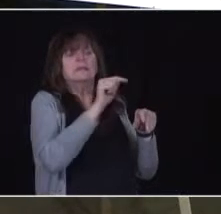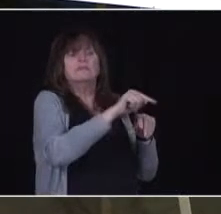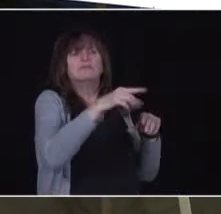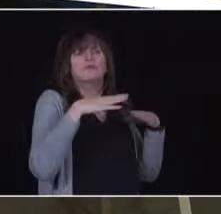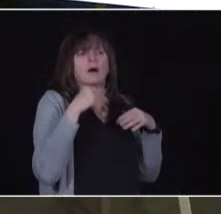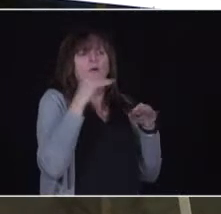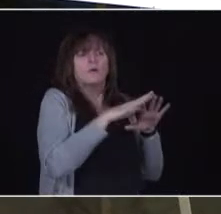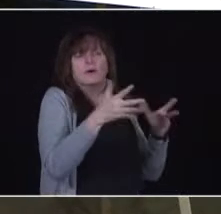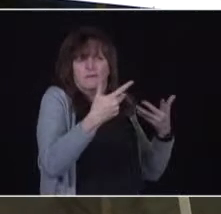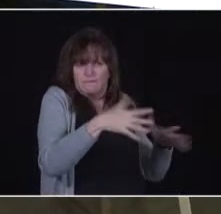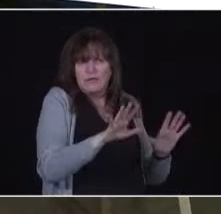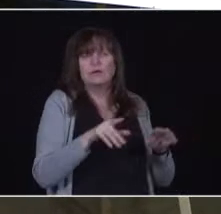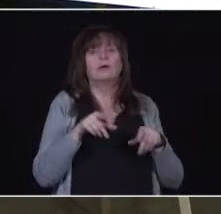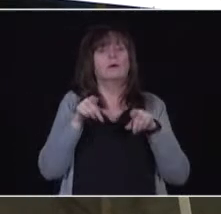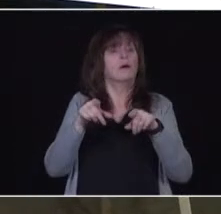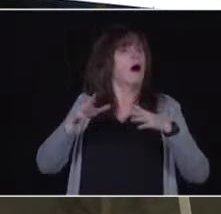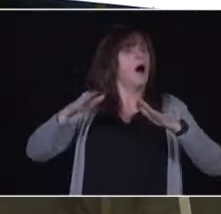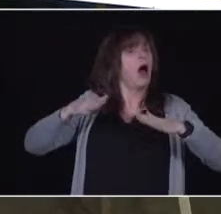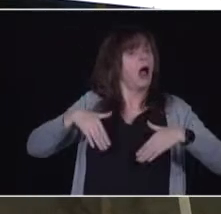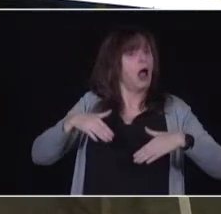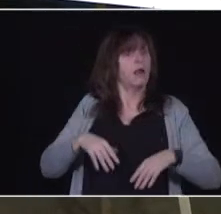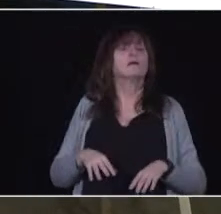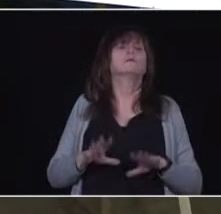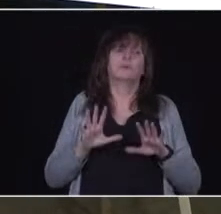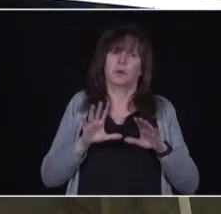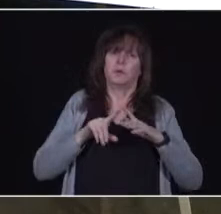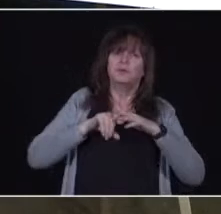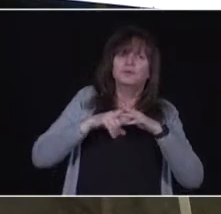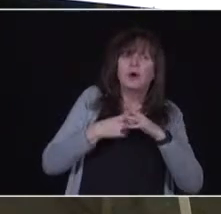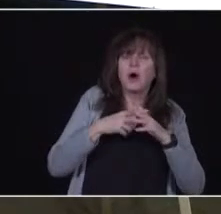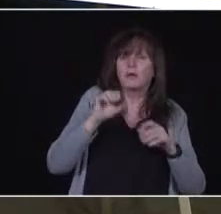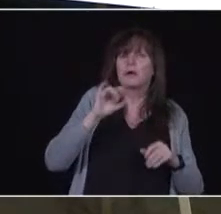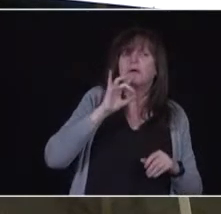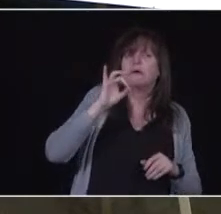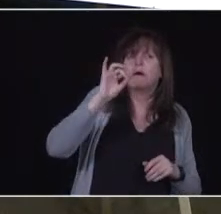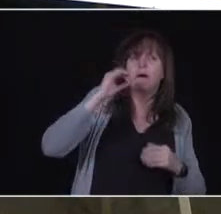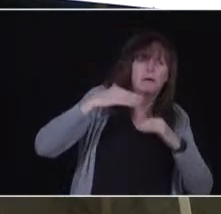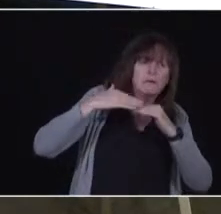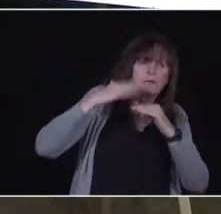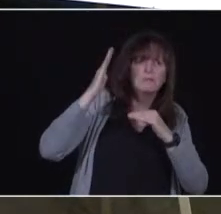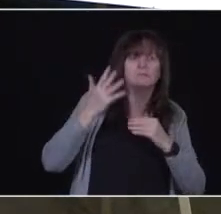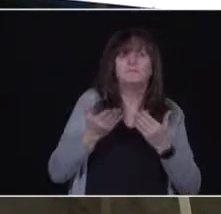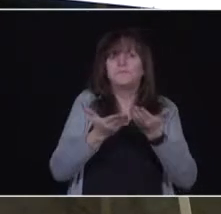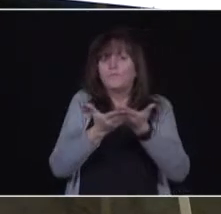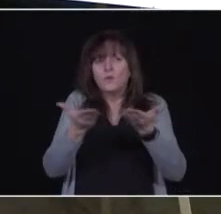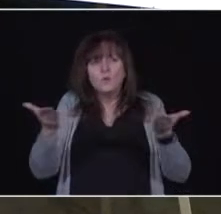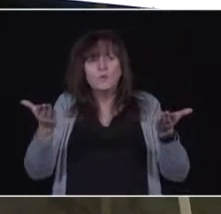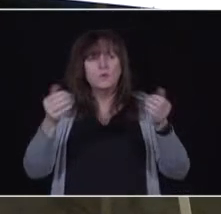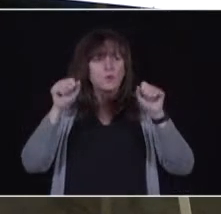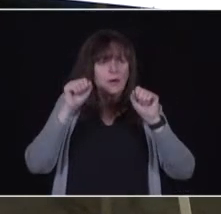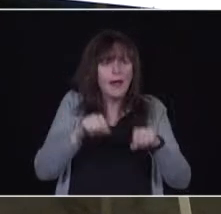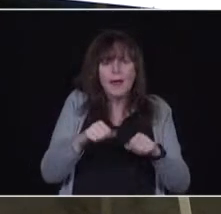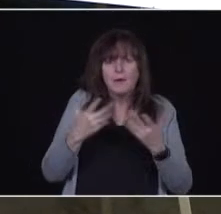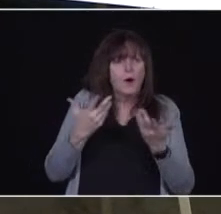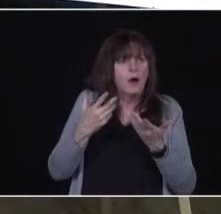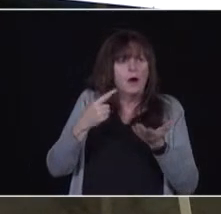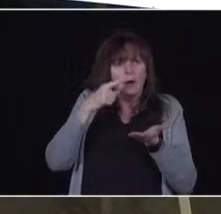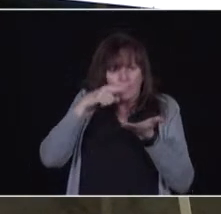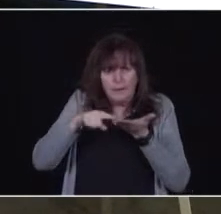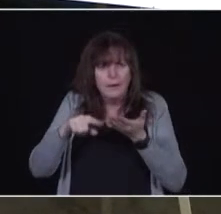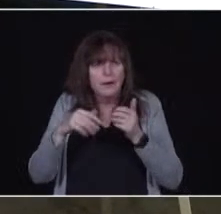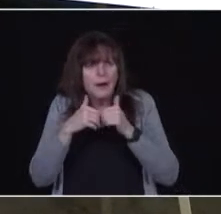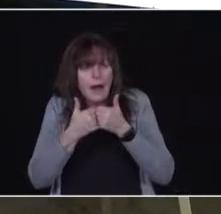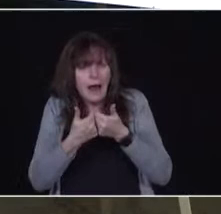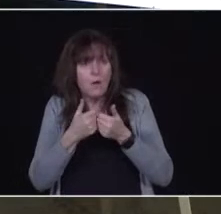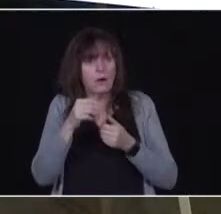We will start on that third week of March, with the 80-year-old pluses. You will be able to find out when we go live on 15 March with